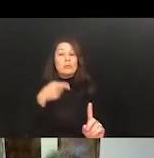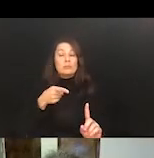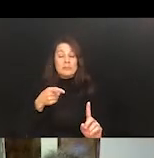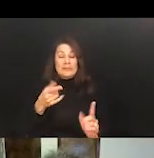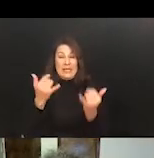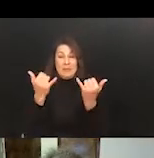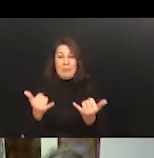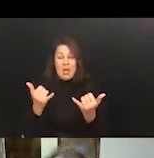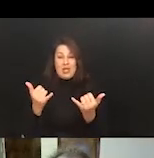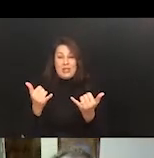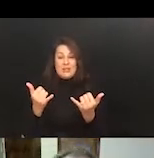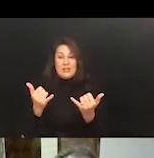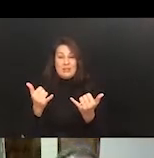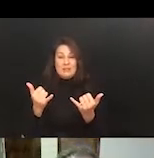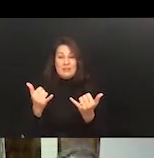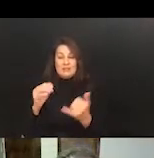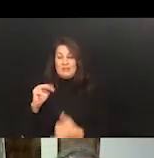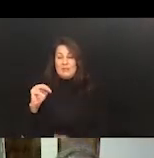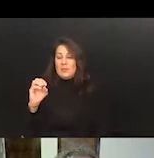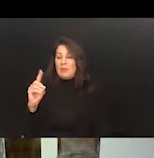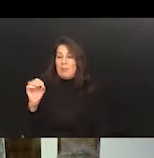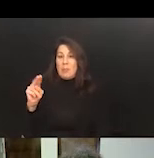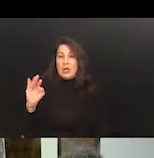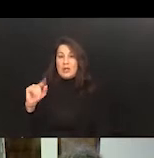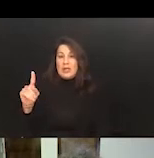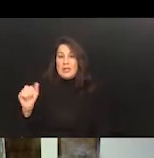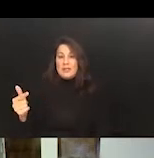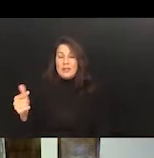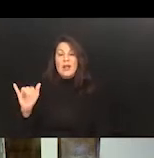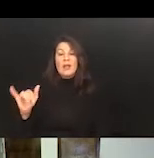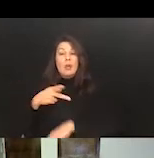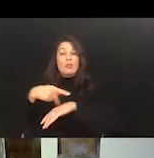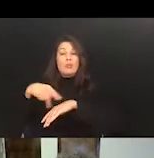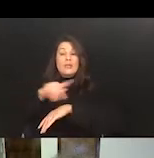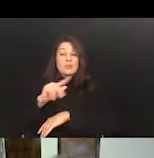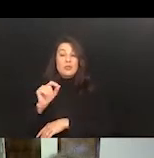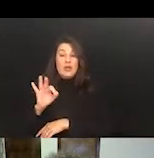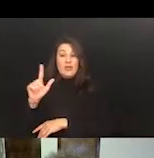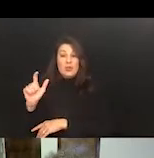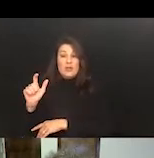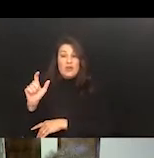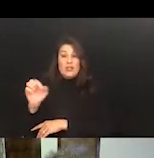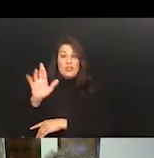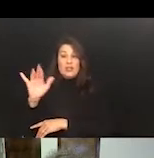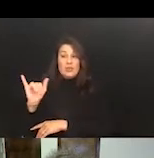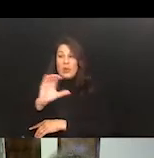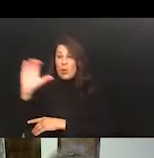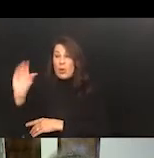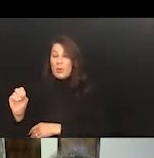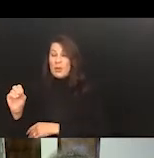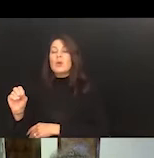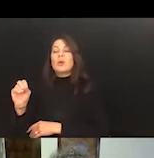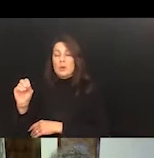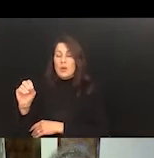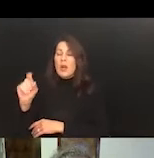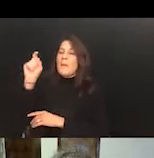principles of a 21st century corporation, we have to look into the lived